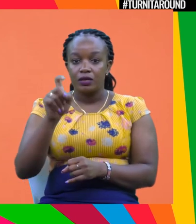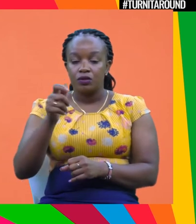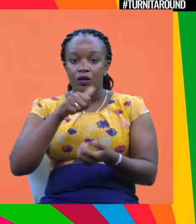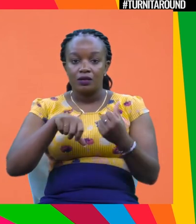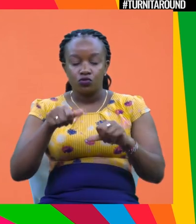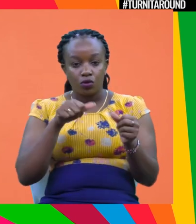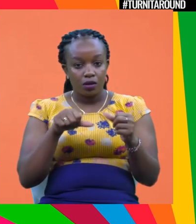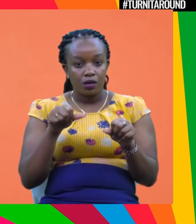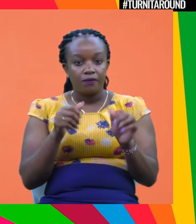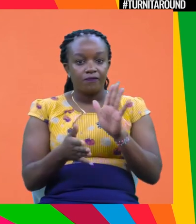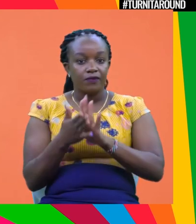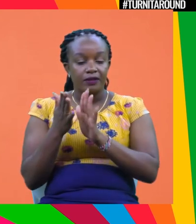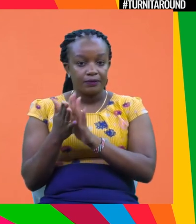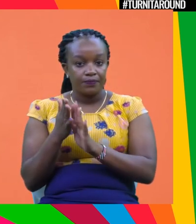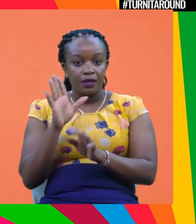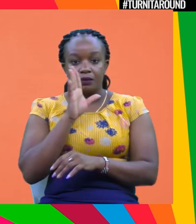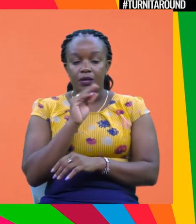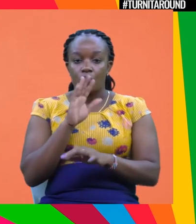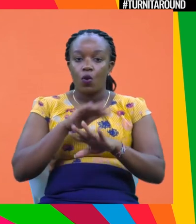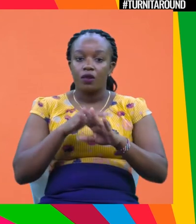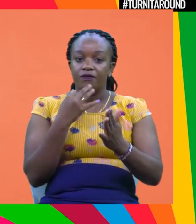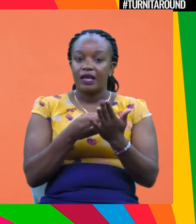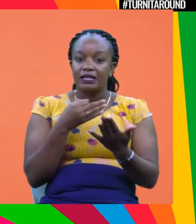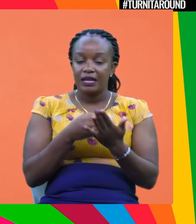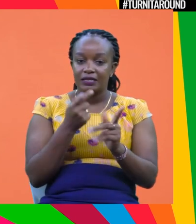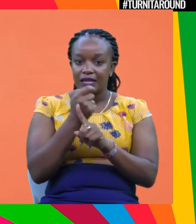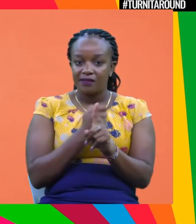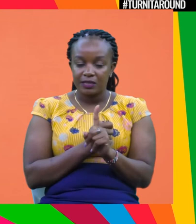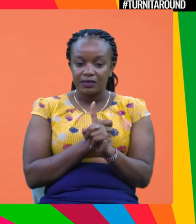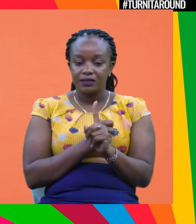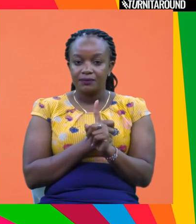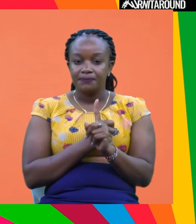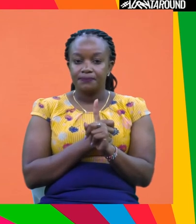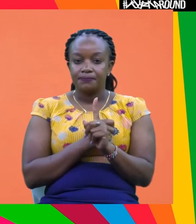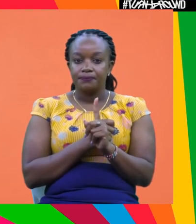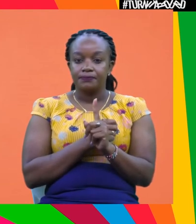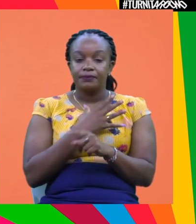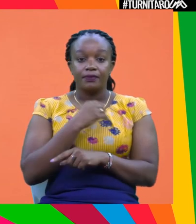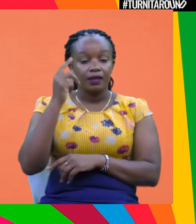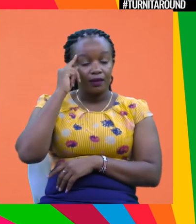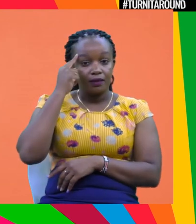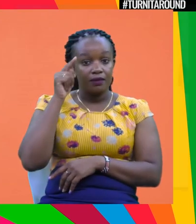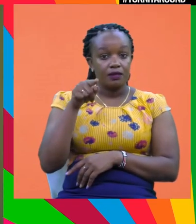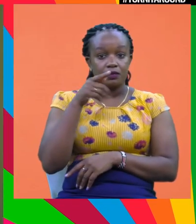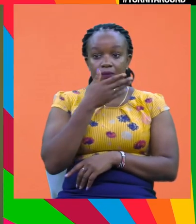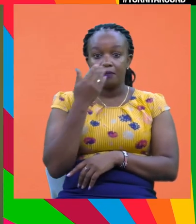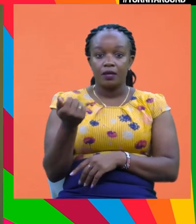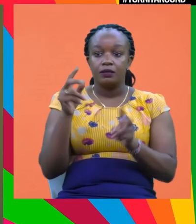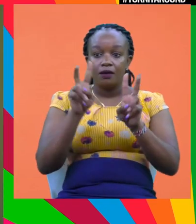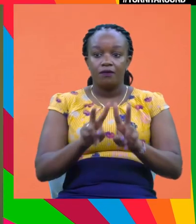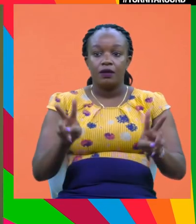Climate action is, you want to speak in finance terms. I think it's a net, um, positive net present value